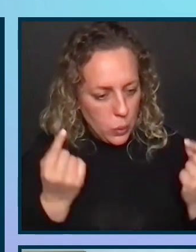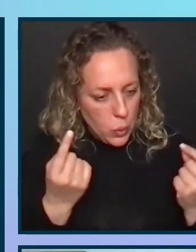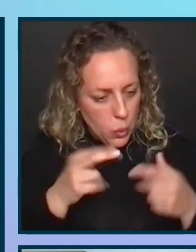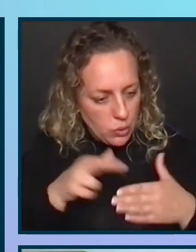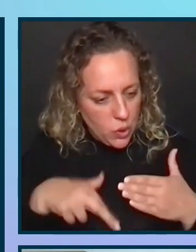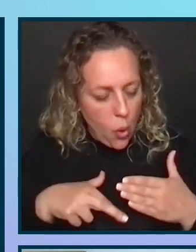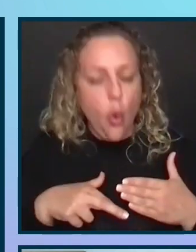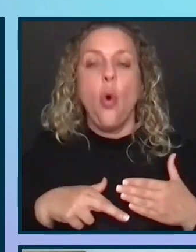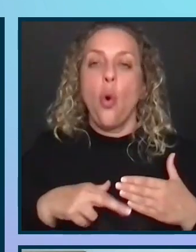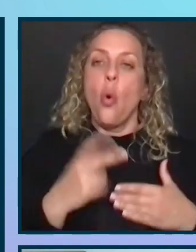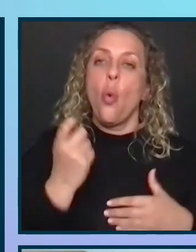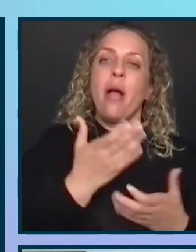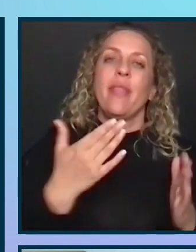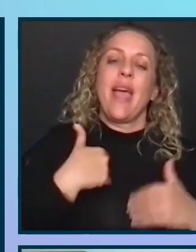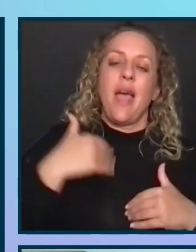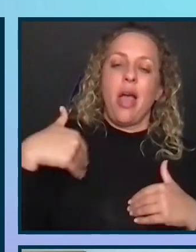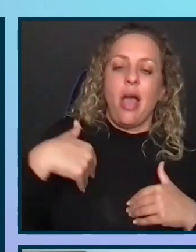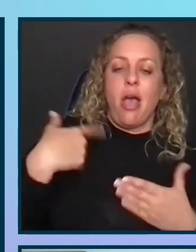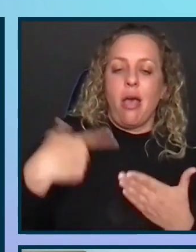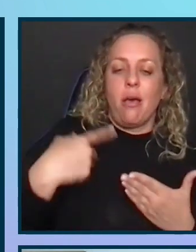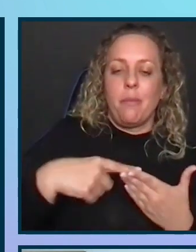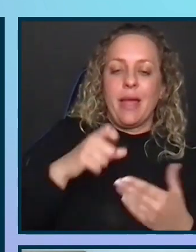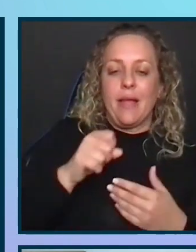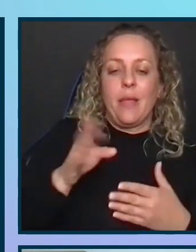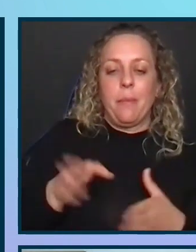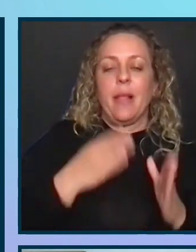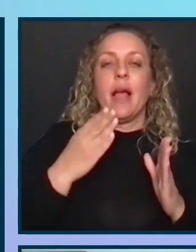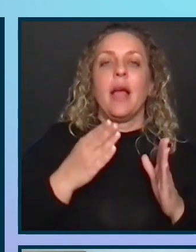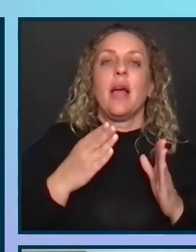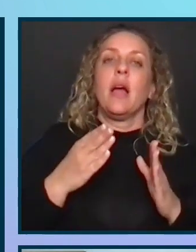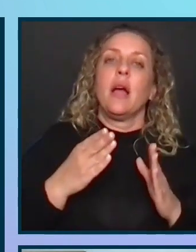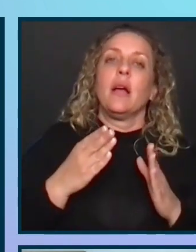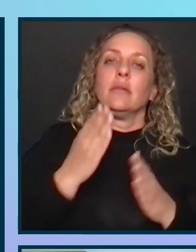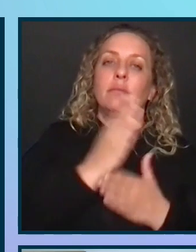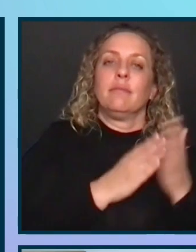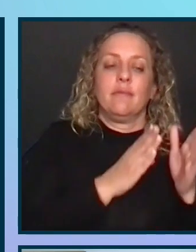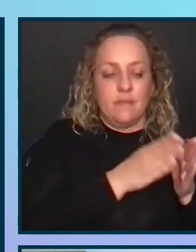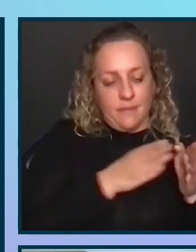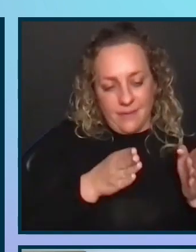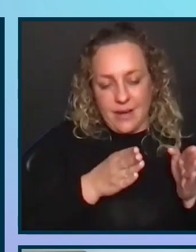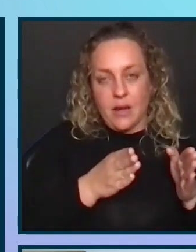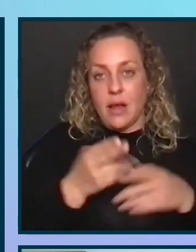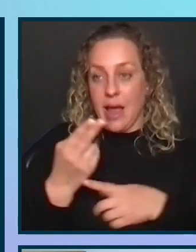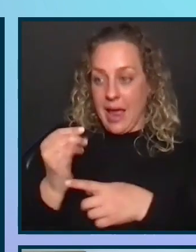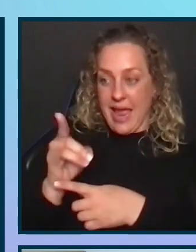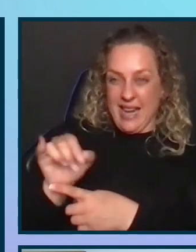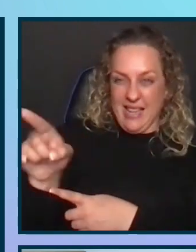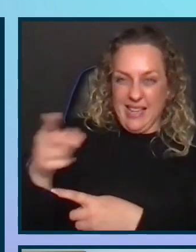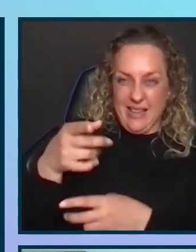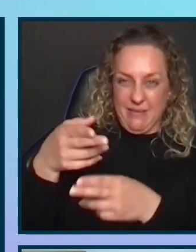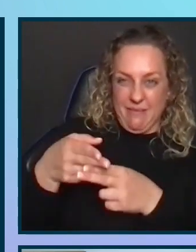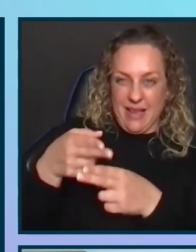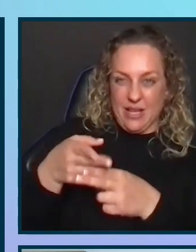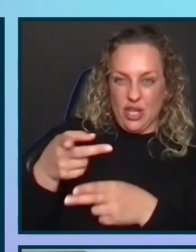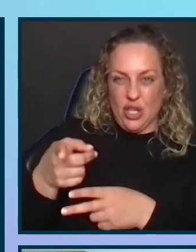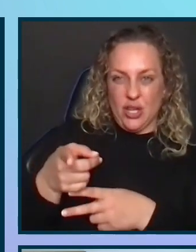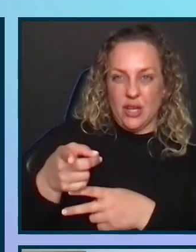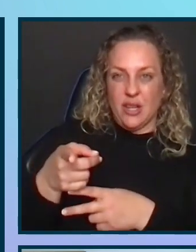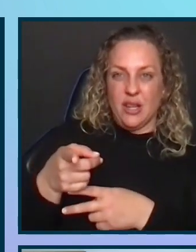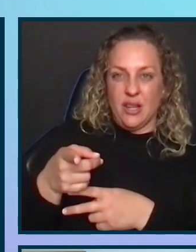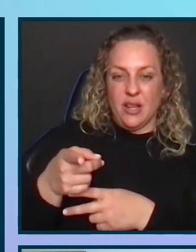Now, one thing I really haven't mentioned in the plan phase is many of the things Heidi mentioned with Llewellyn